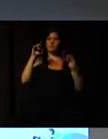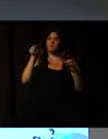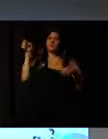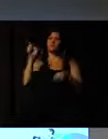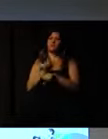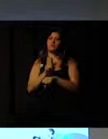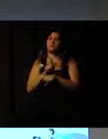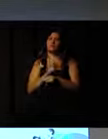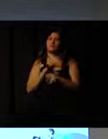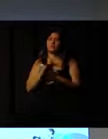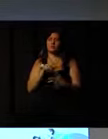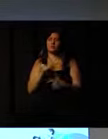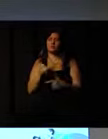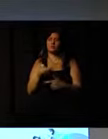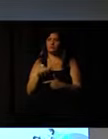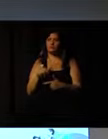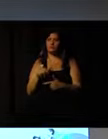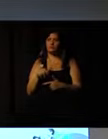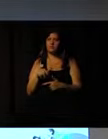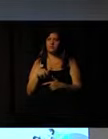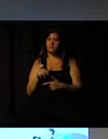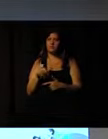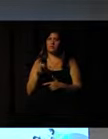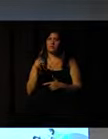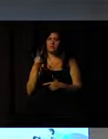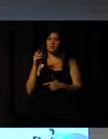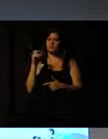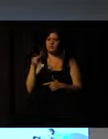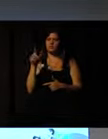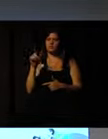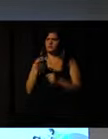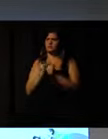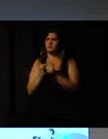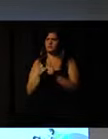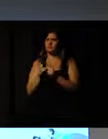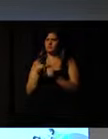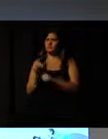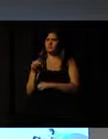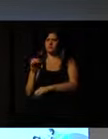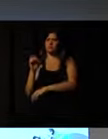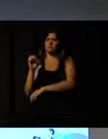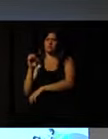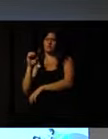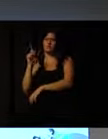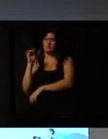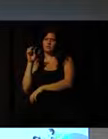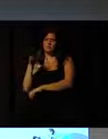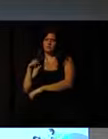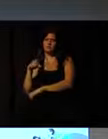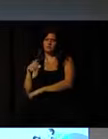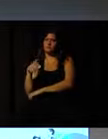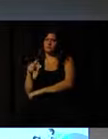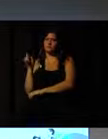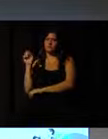She is the National Manager for the Girls' Sports. It's offered by Active Women